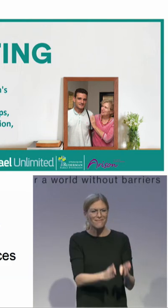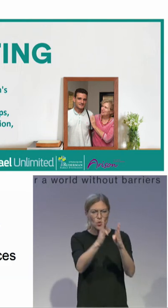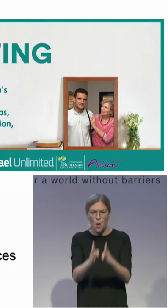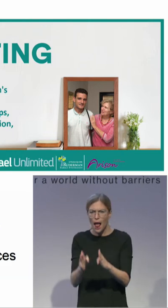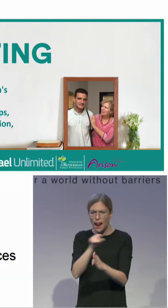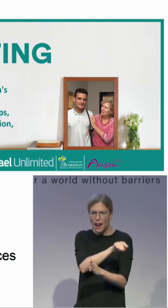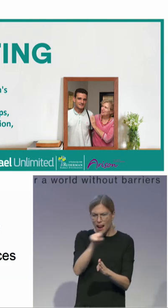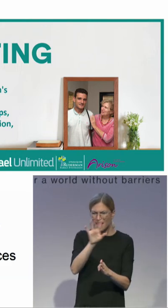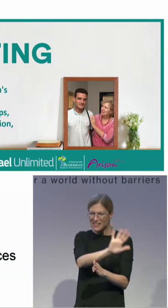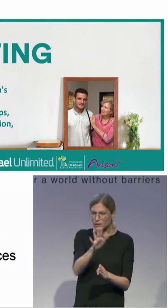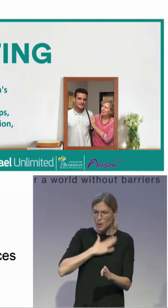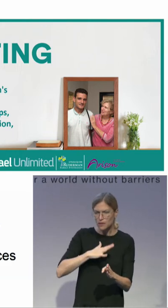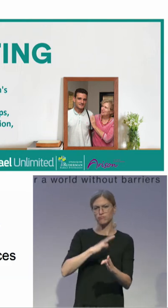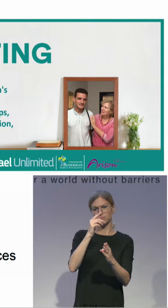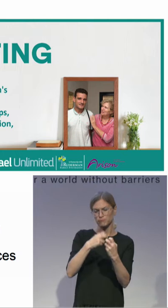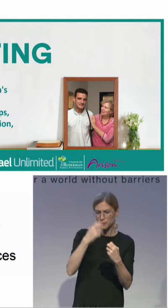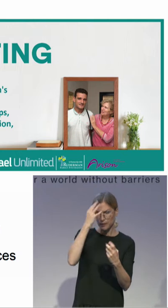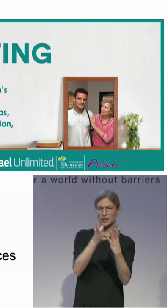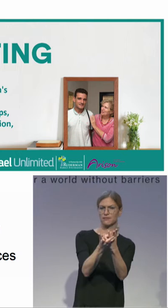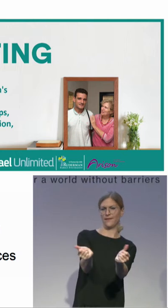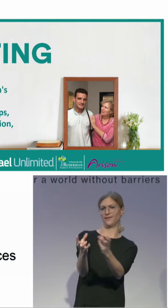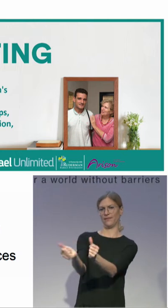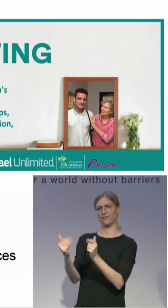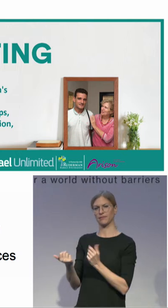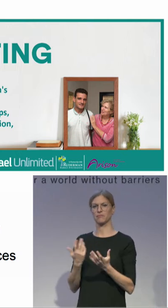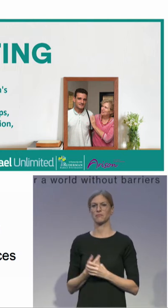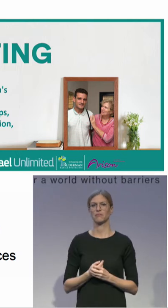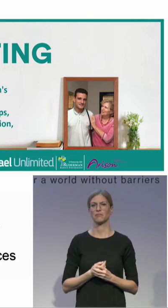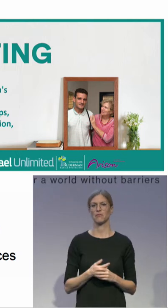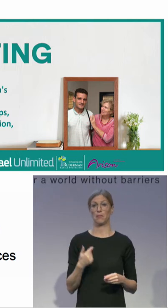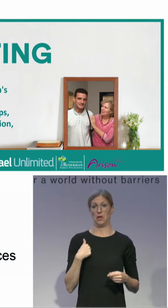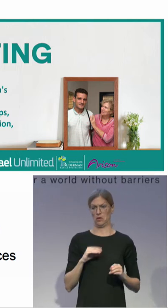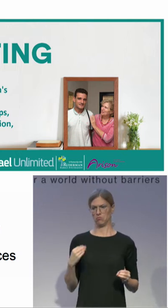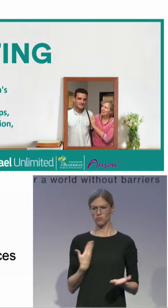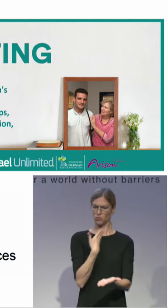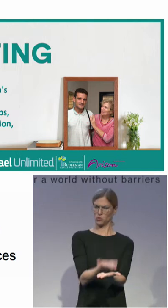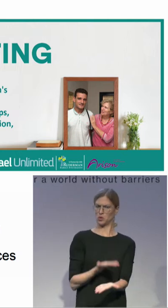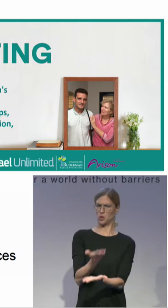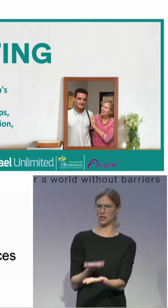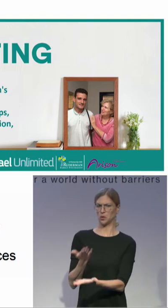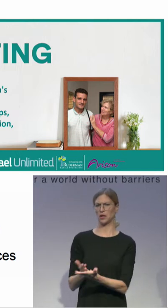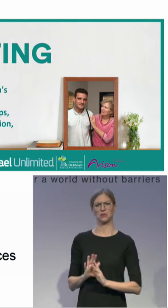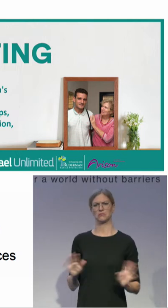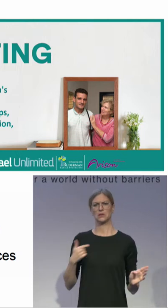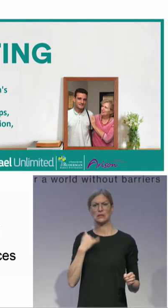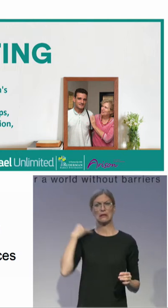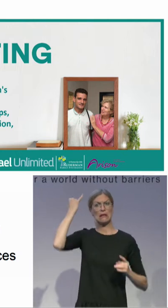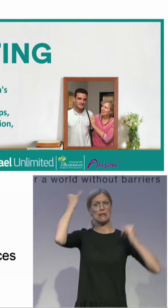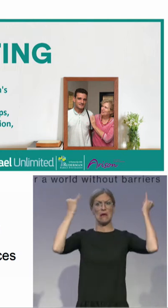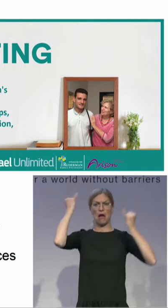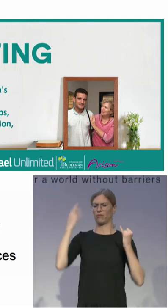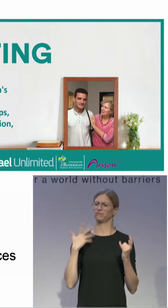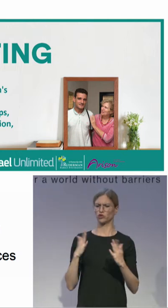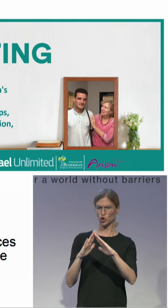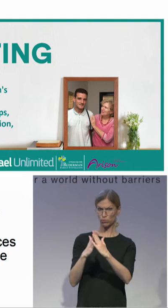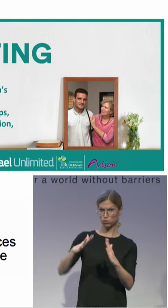doing it creatively in the community. And I'll give you some